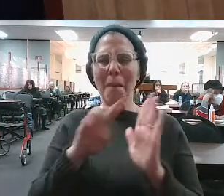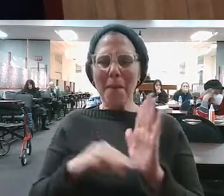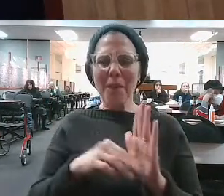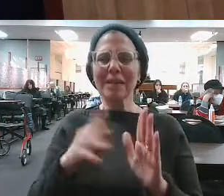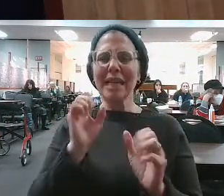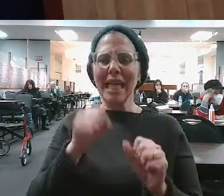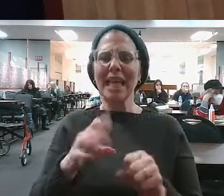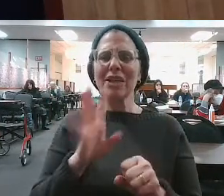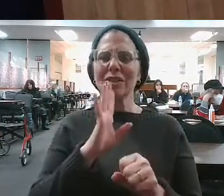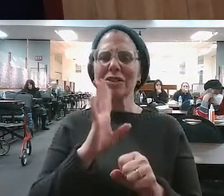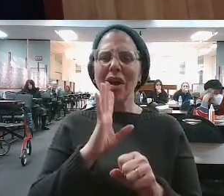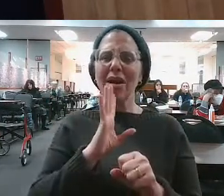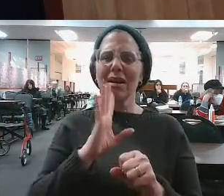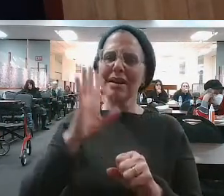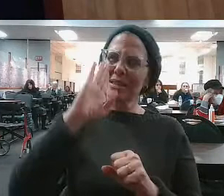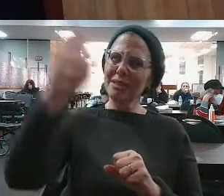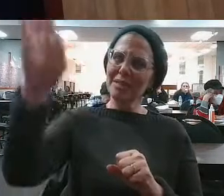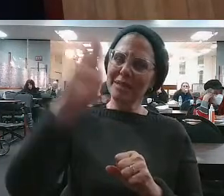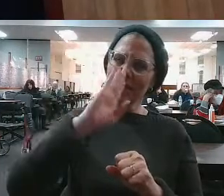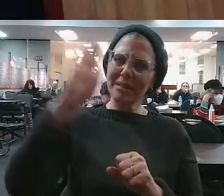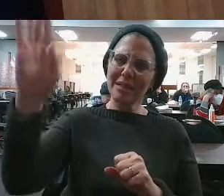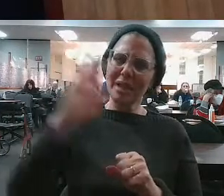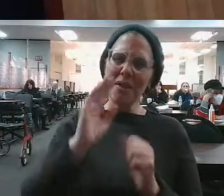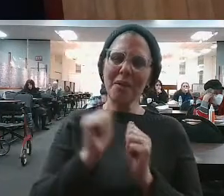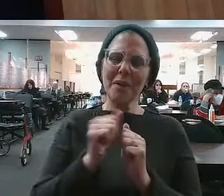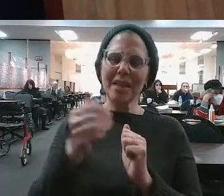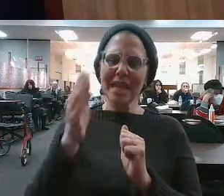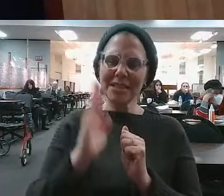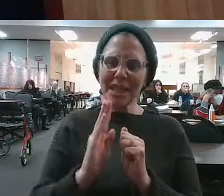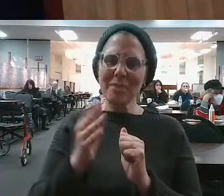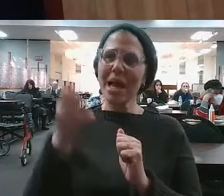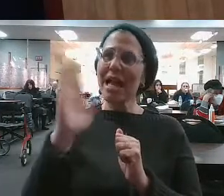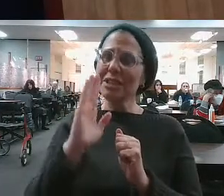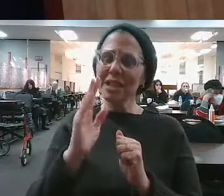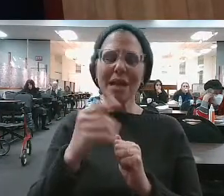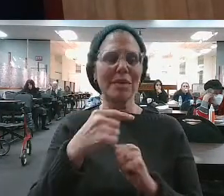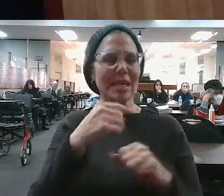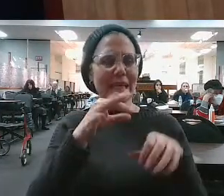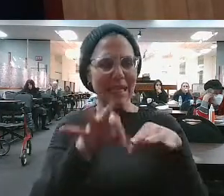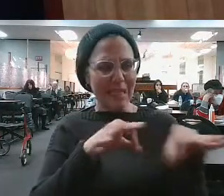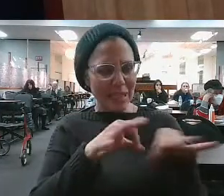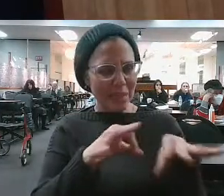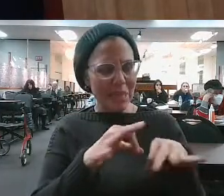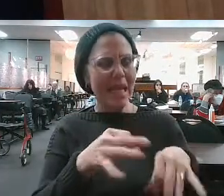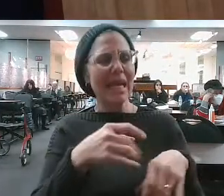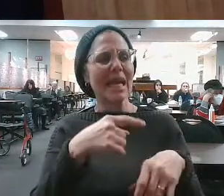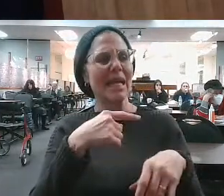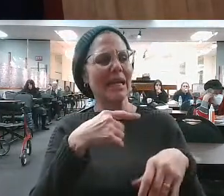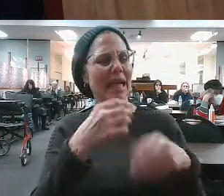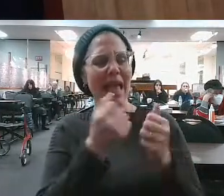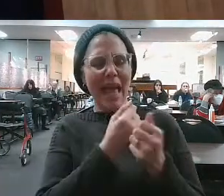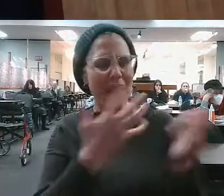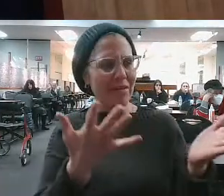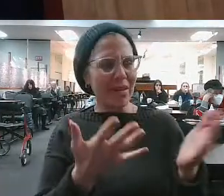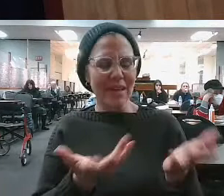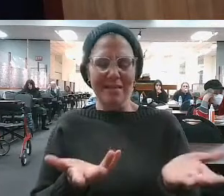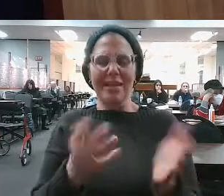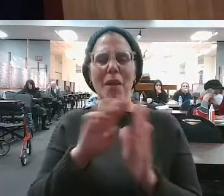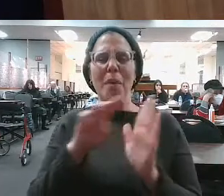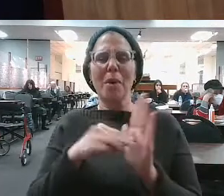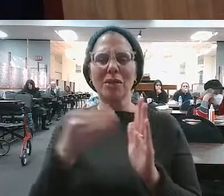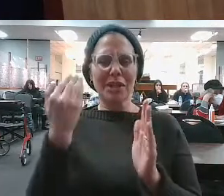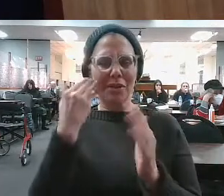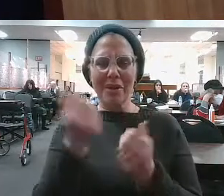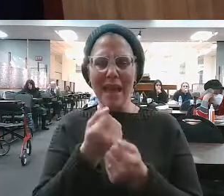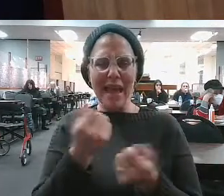direction, such clear life choreography. Right? The Hashem Baruch Hu tells him what to do, how to do it, when to do it. There's really very little ambiguity